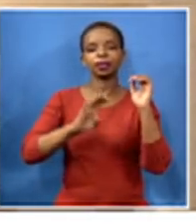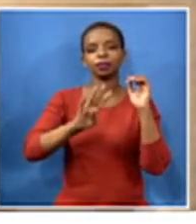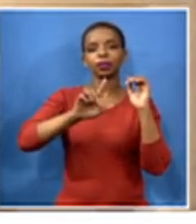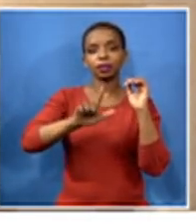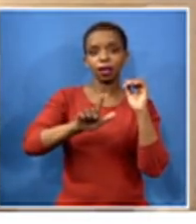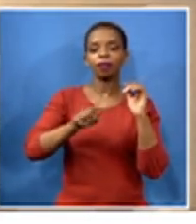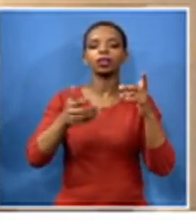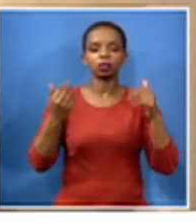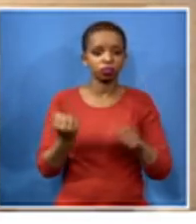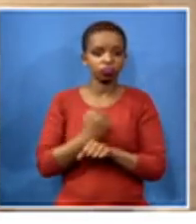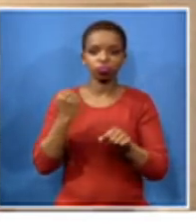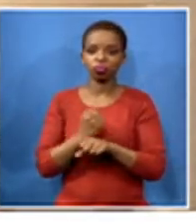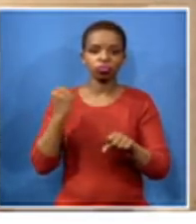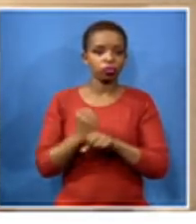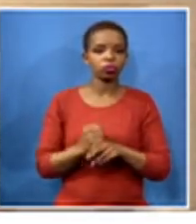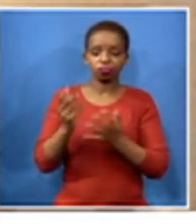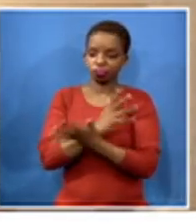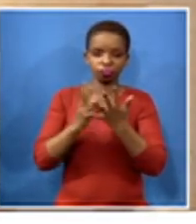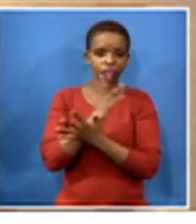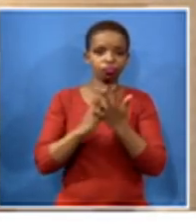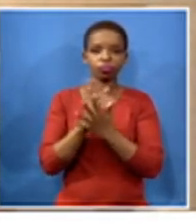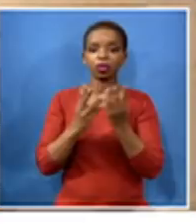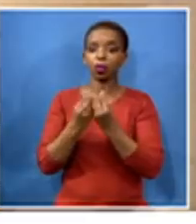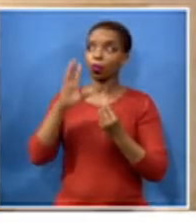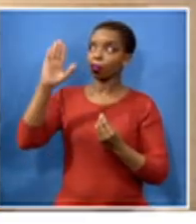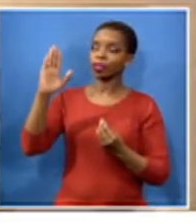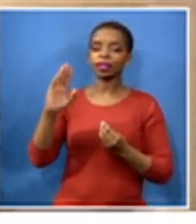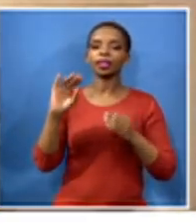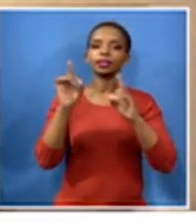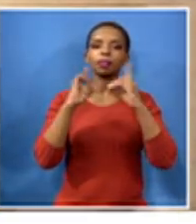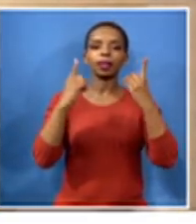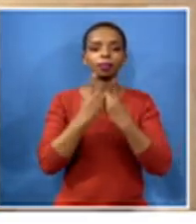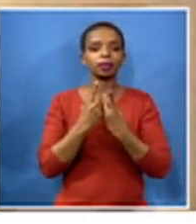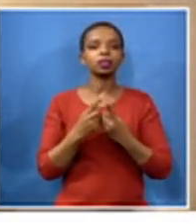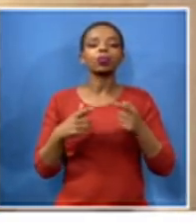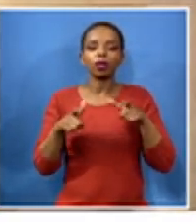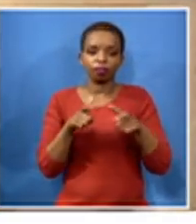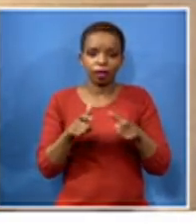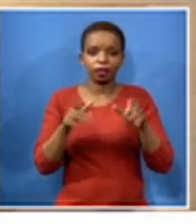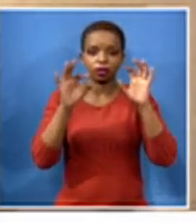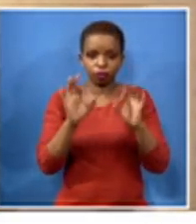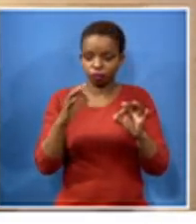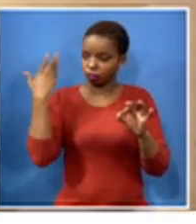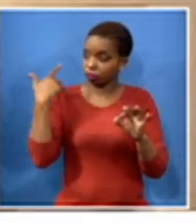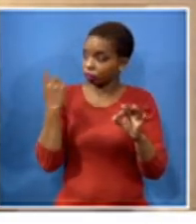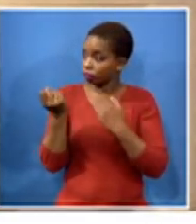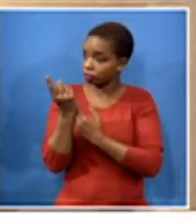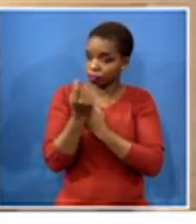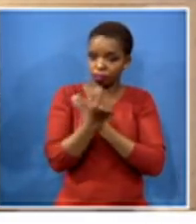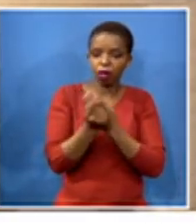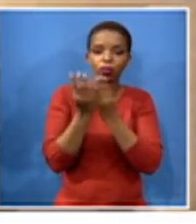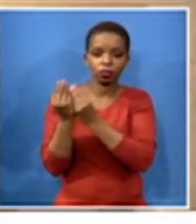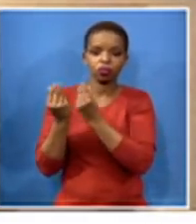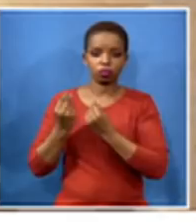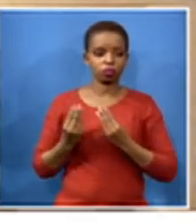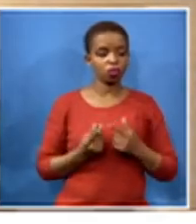robustly with the department and wherever we have taken up issues we have managed to address them and we will continue